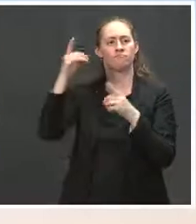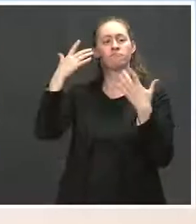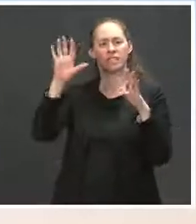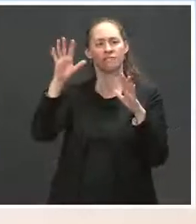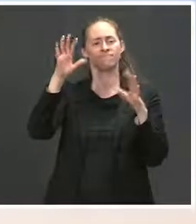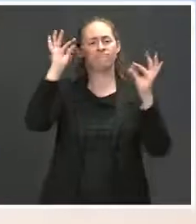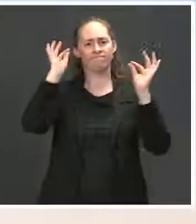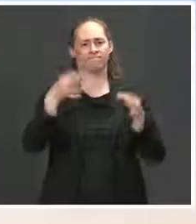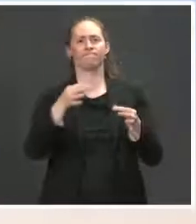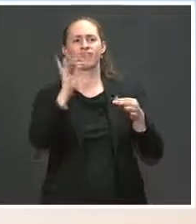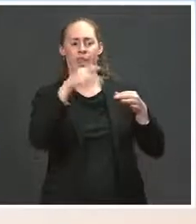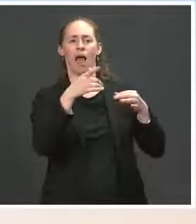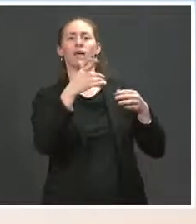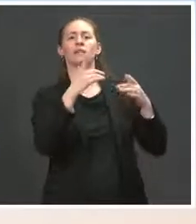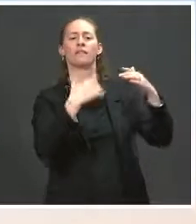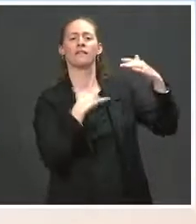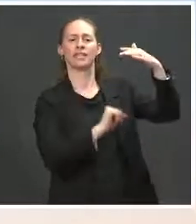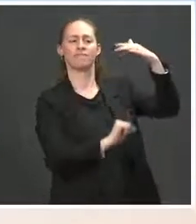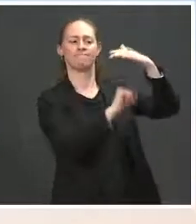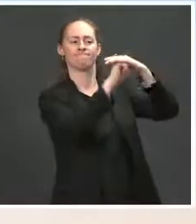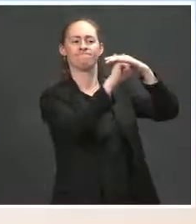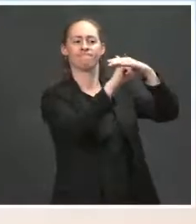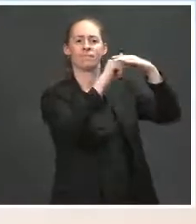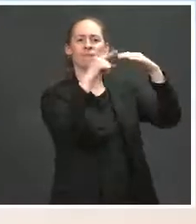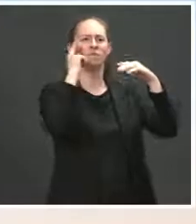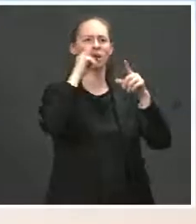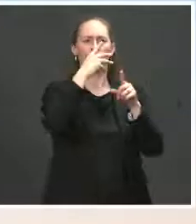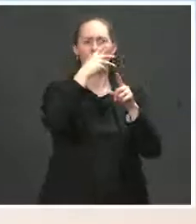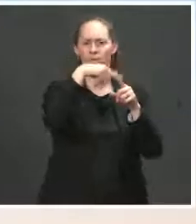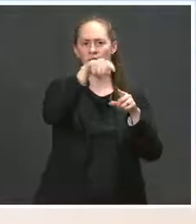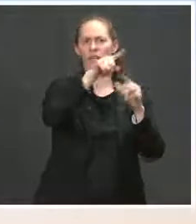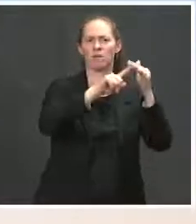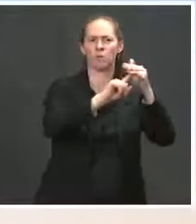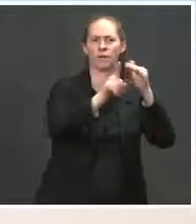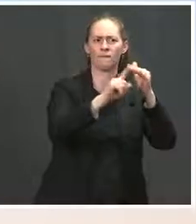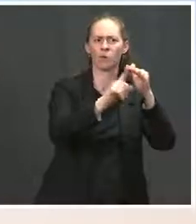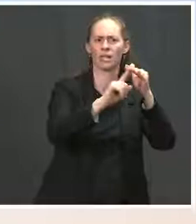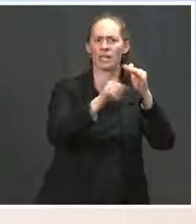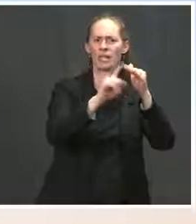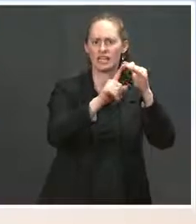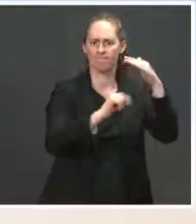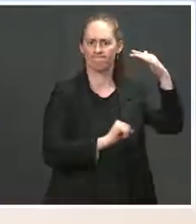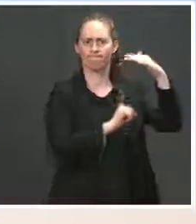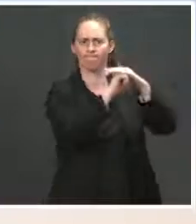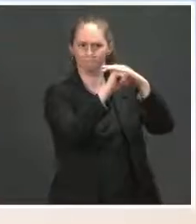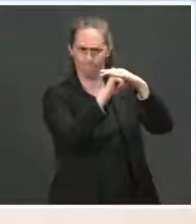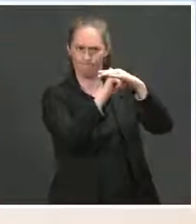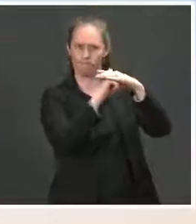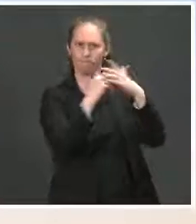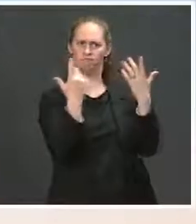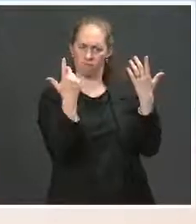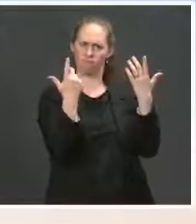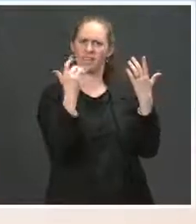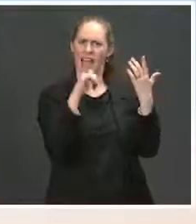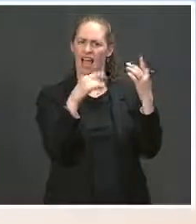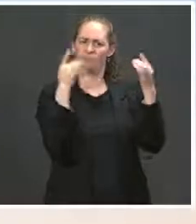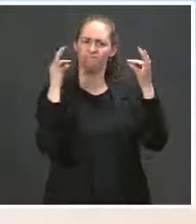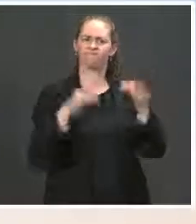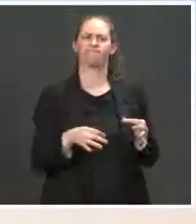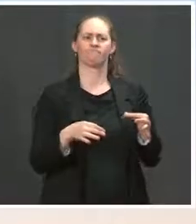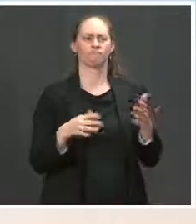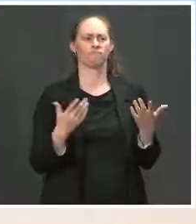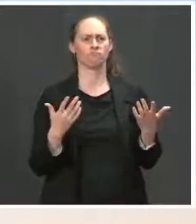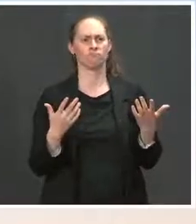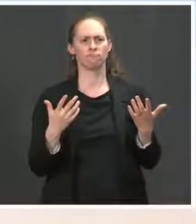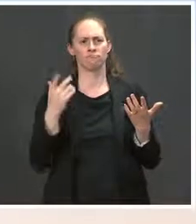admissions between now and September 30th. What would be the reason for not going all the way up to the cap that the administration communicated already to Congress of 62